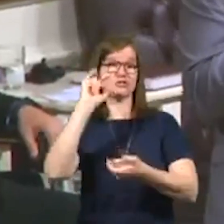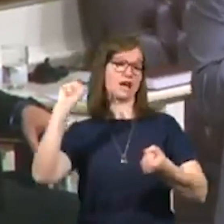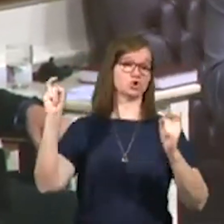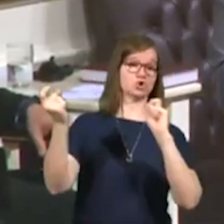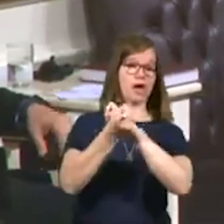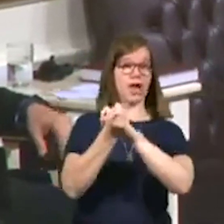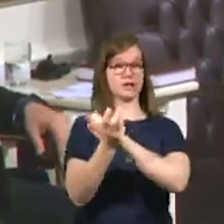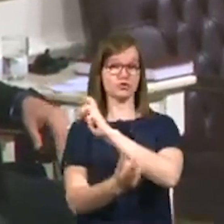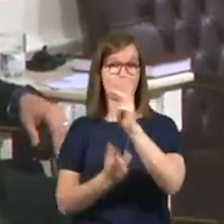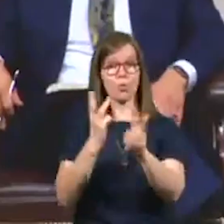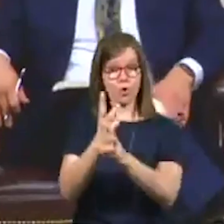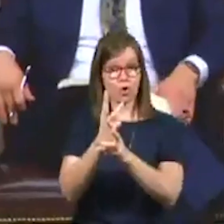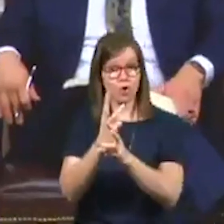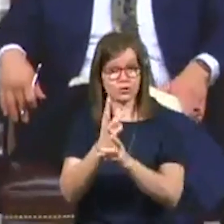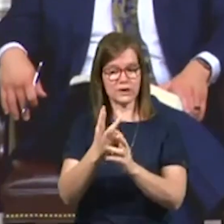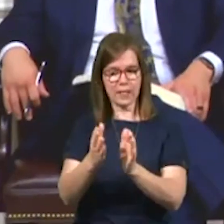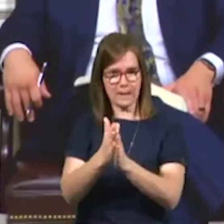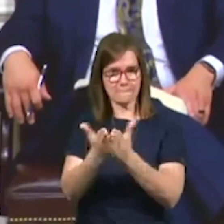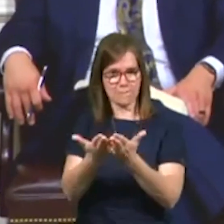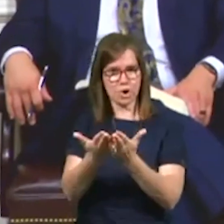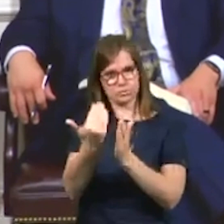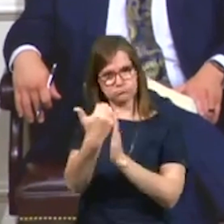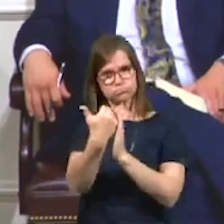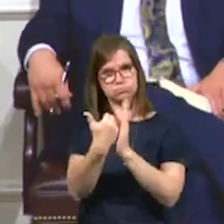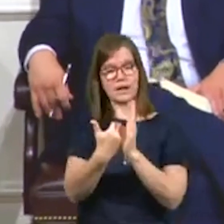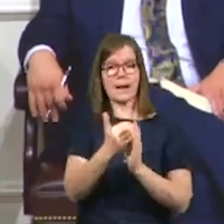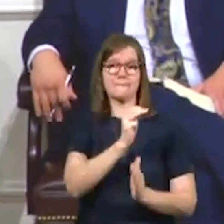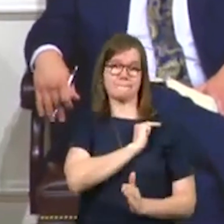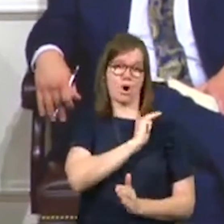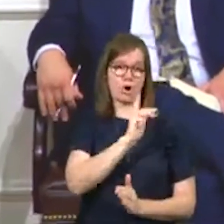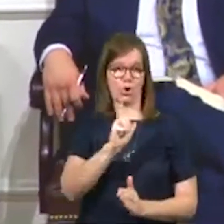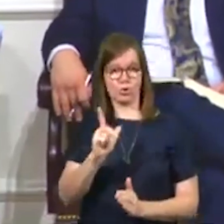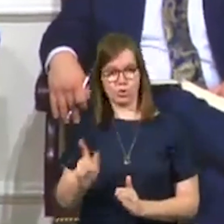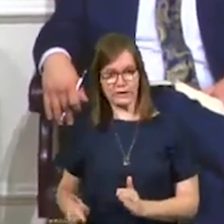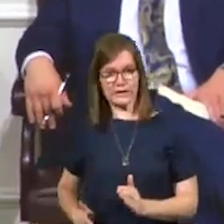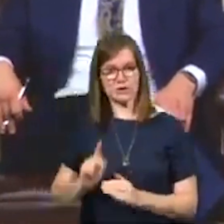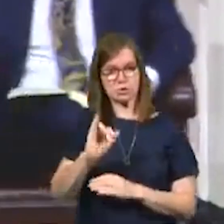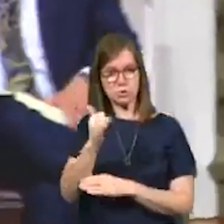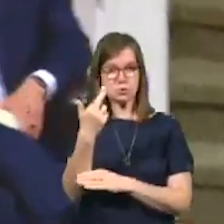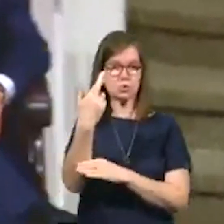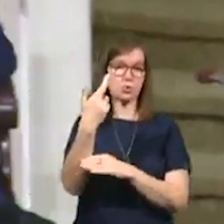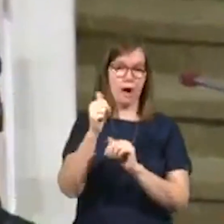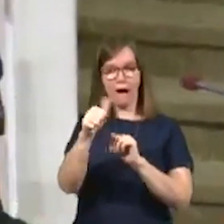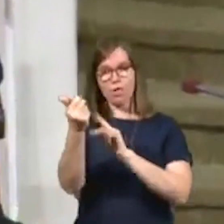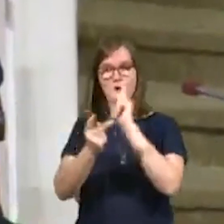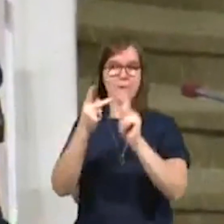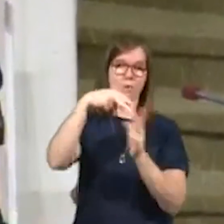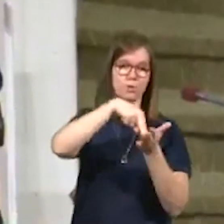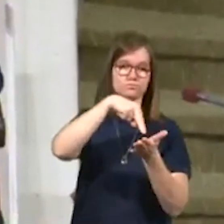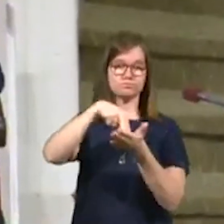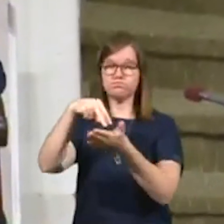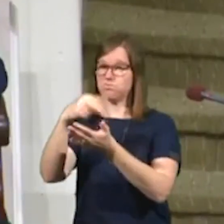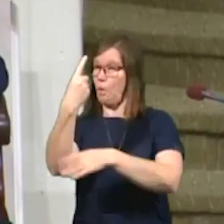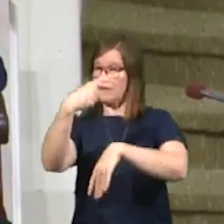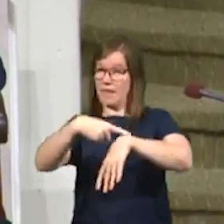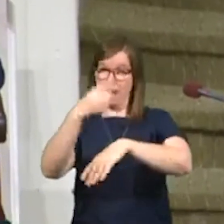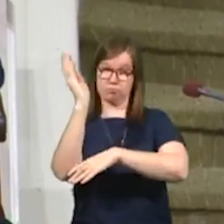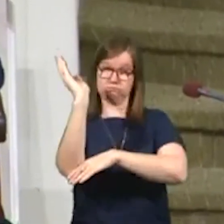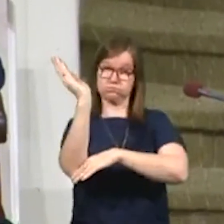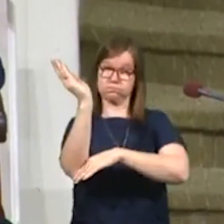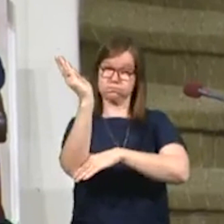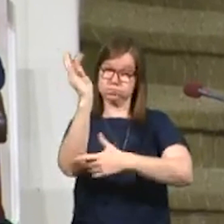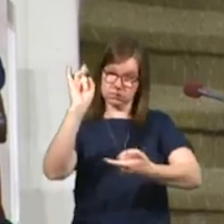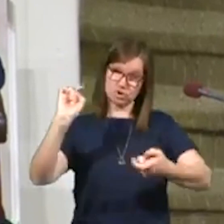And this book outlines how different men like Martin Luther King Jr. and others stood and just in one moment delivered one speech